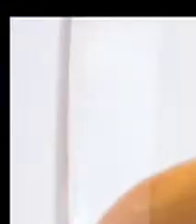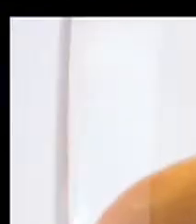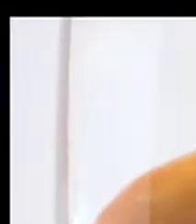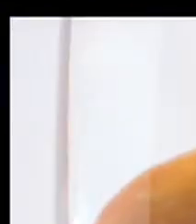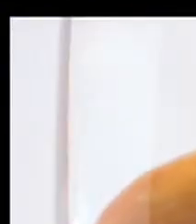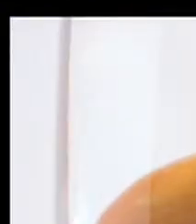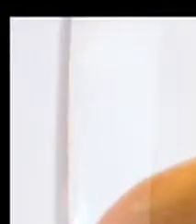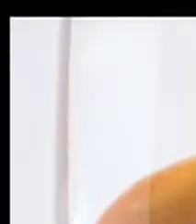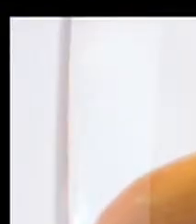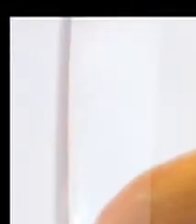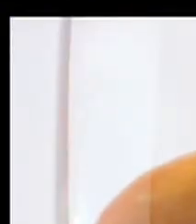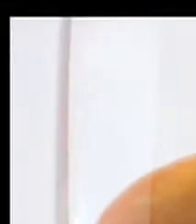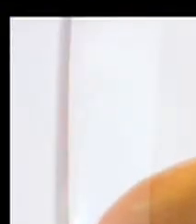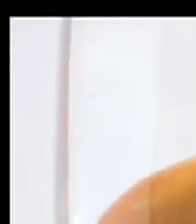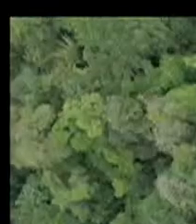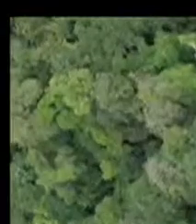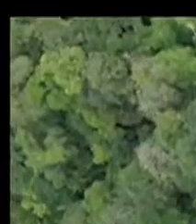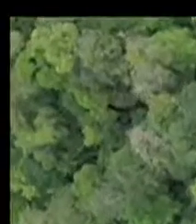breathe.